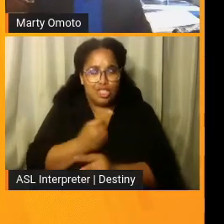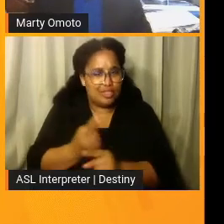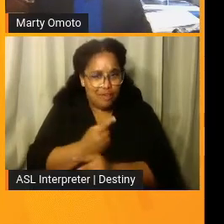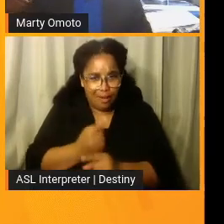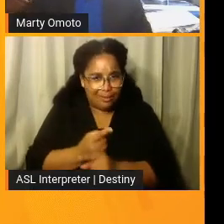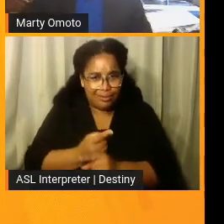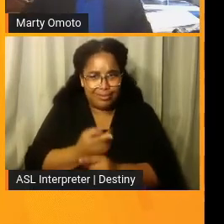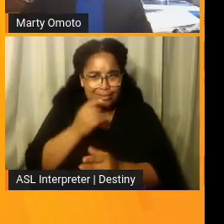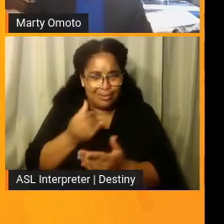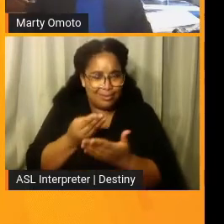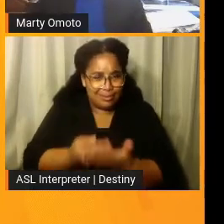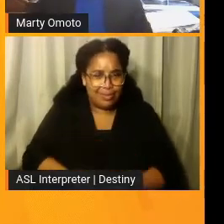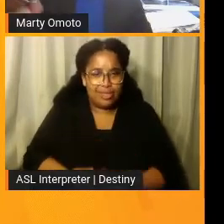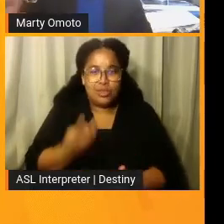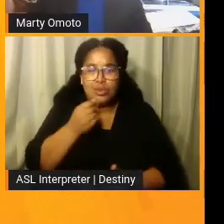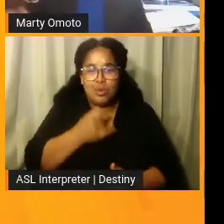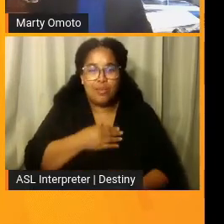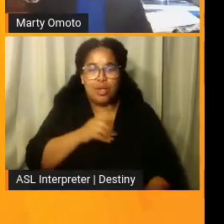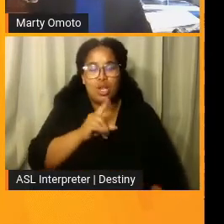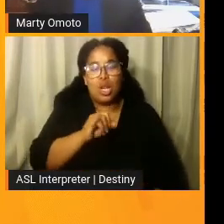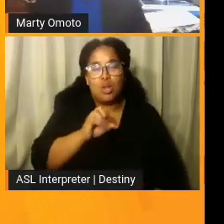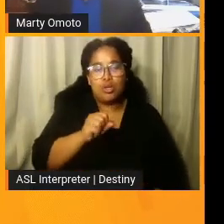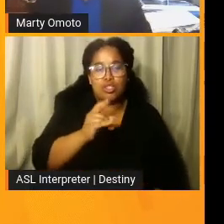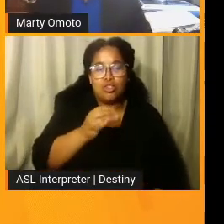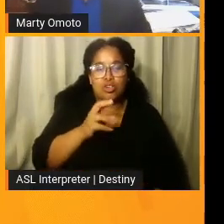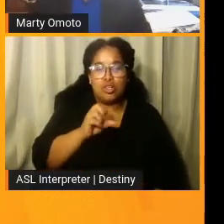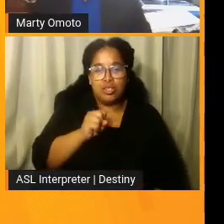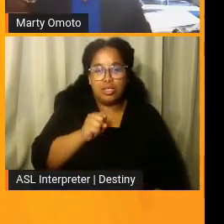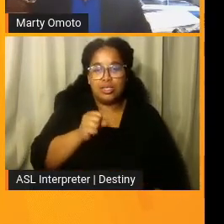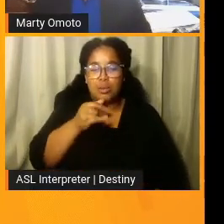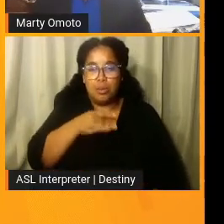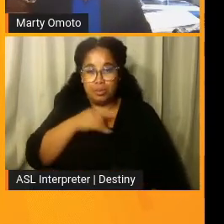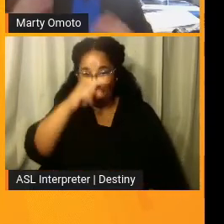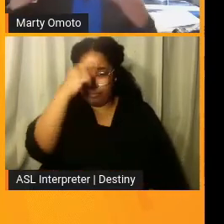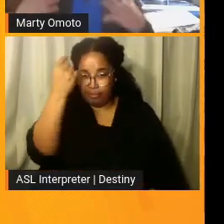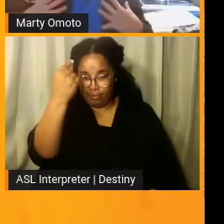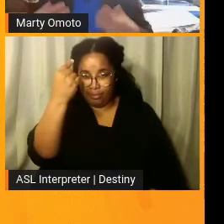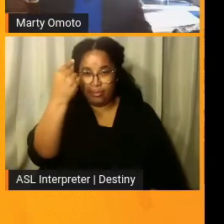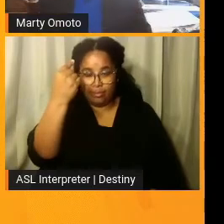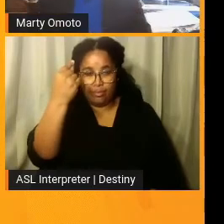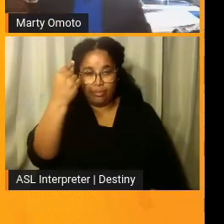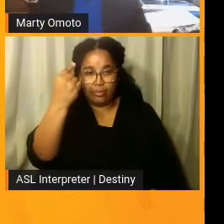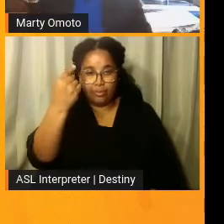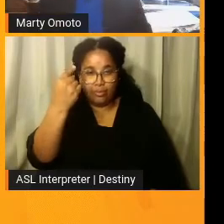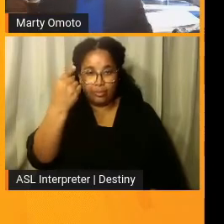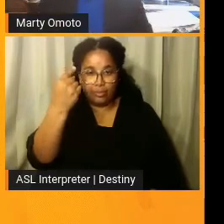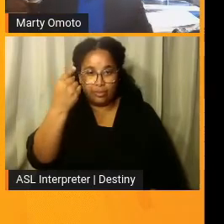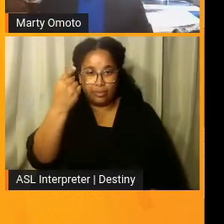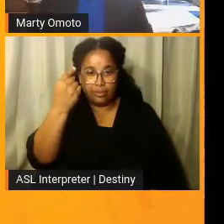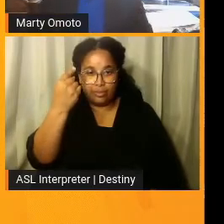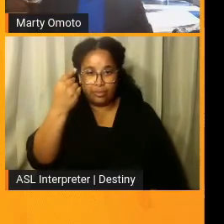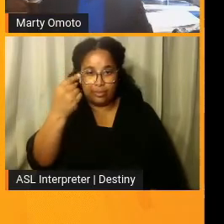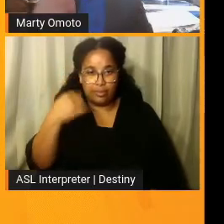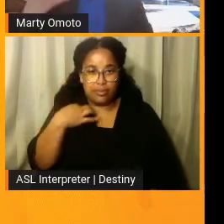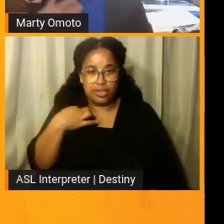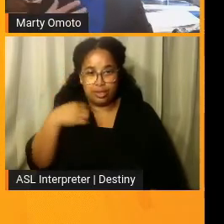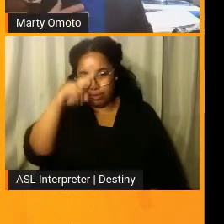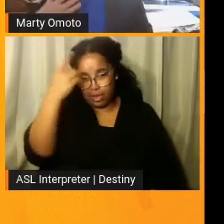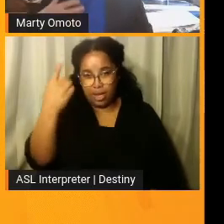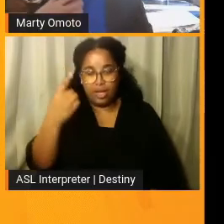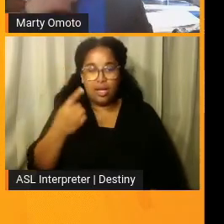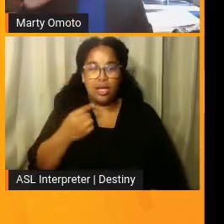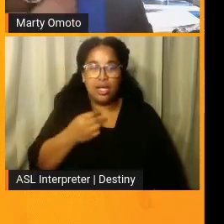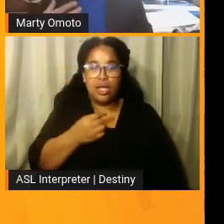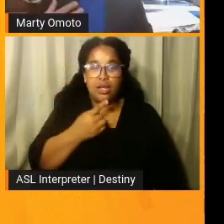women, their names is Lois Curtis. She's the African-American woman, uh, wearing black, black. And, uh, the woman wearing a